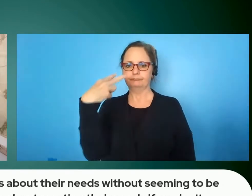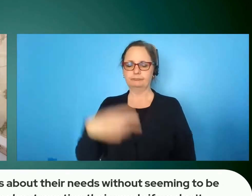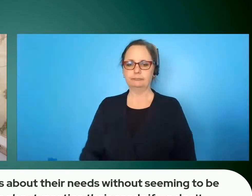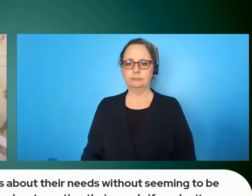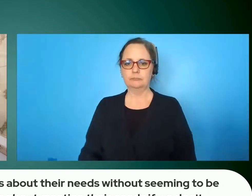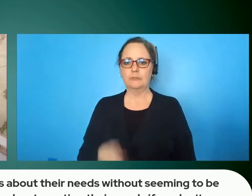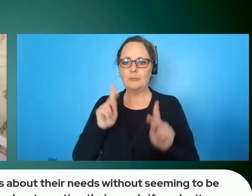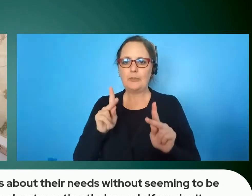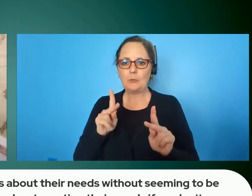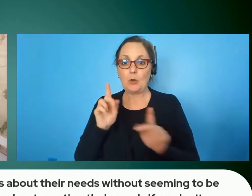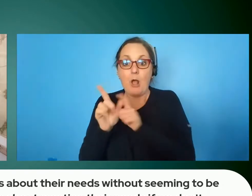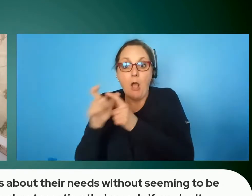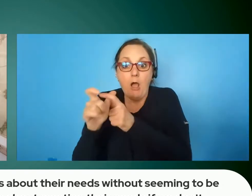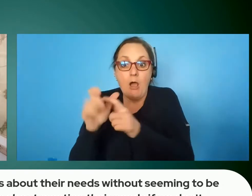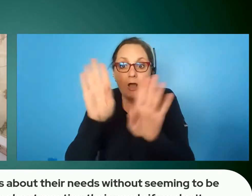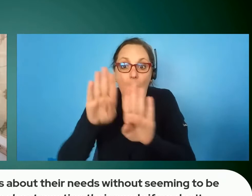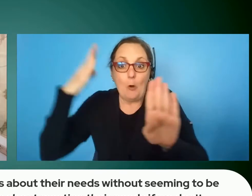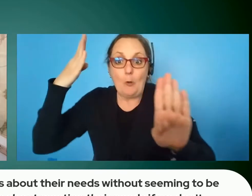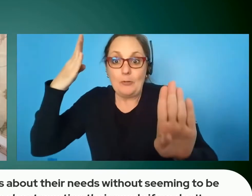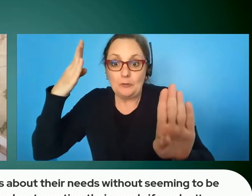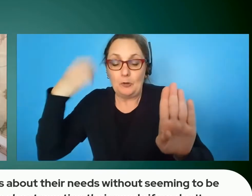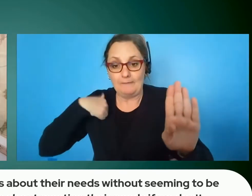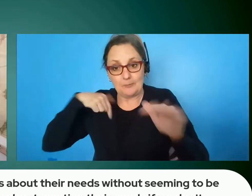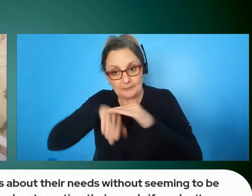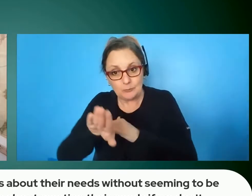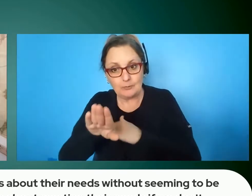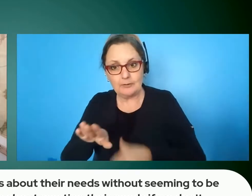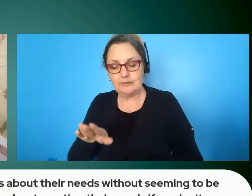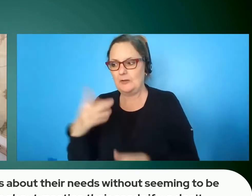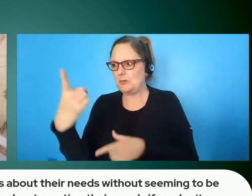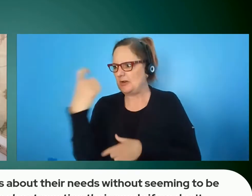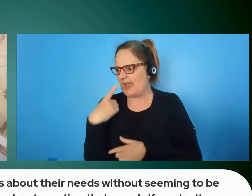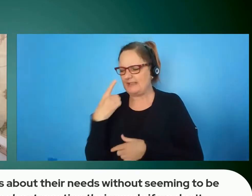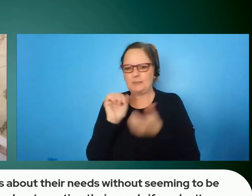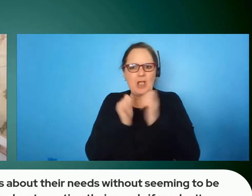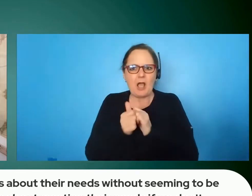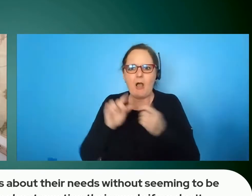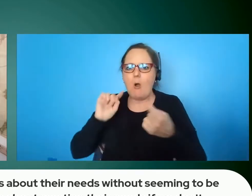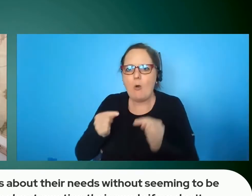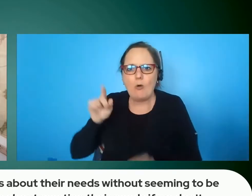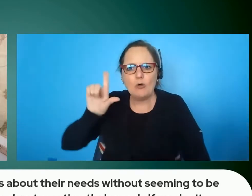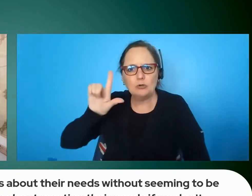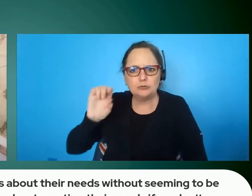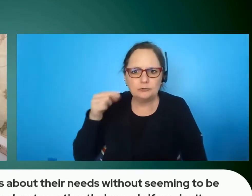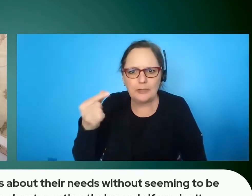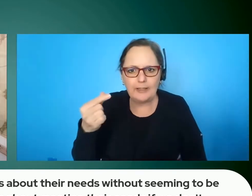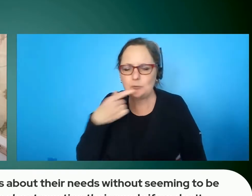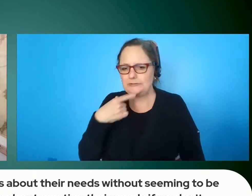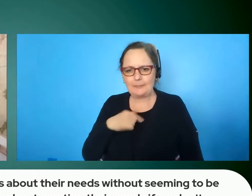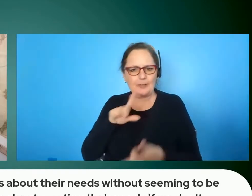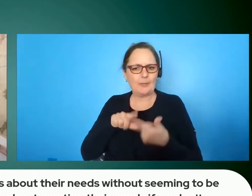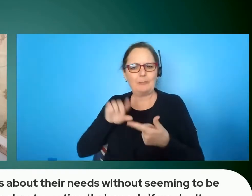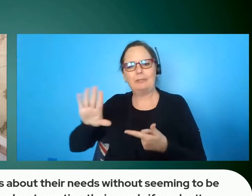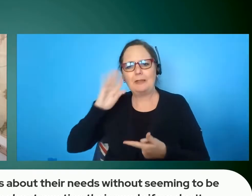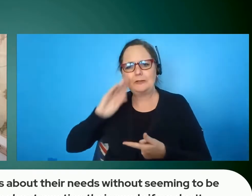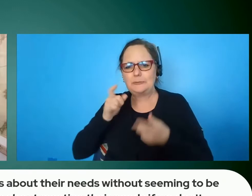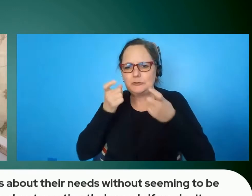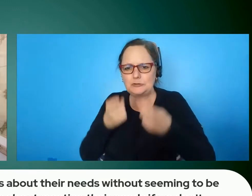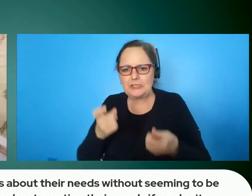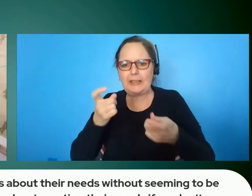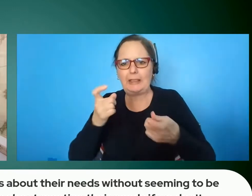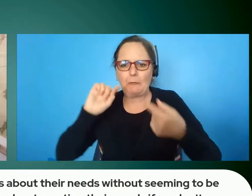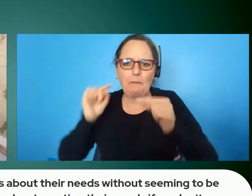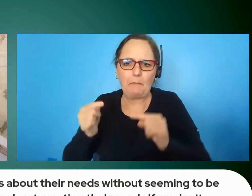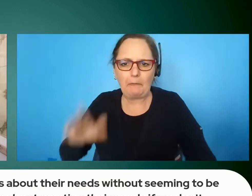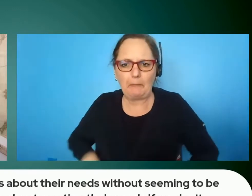open doors would ask me how i got the injury would tell me about their skiing accident there was one